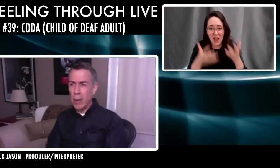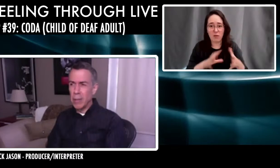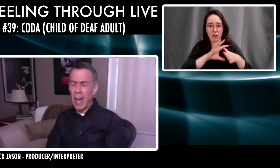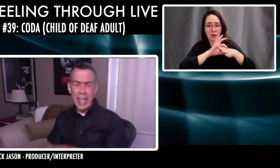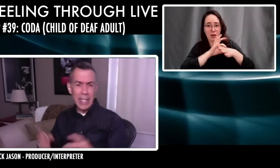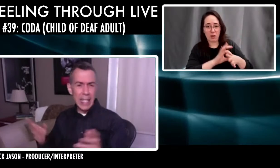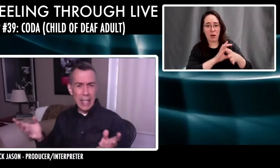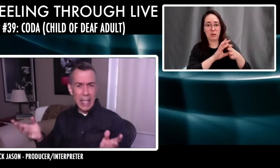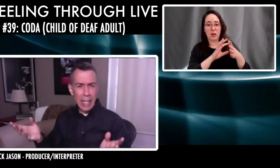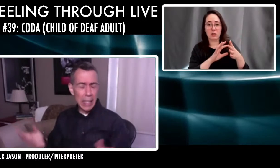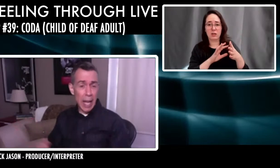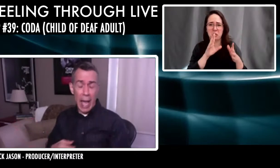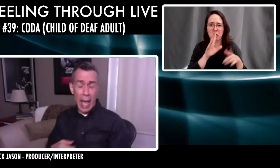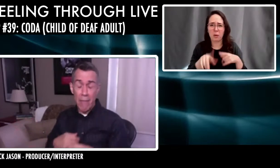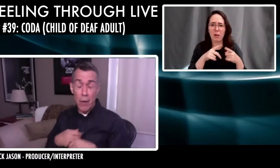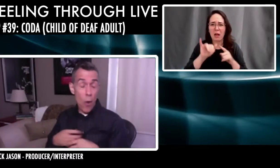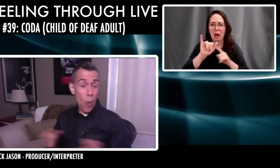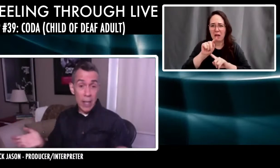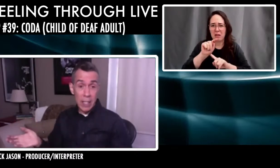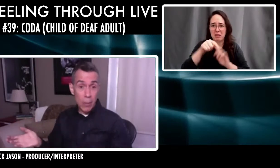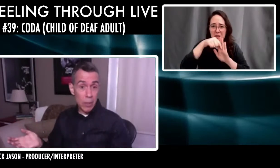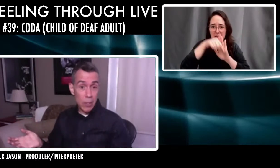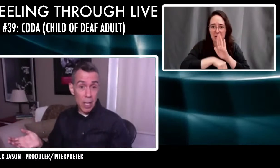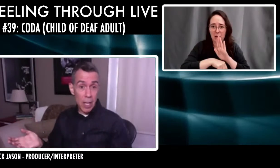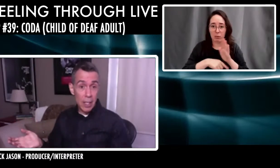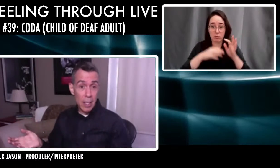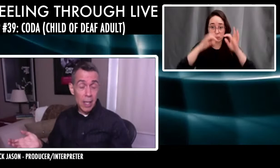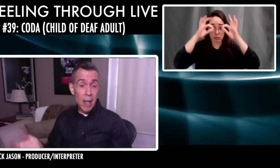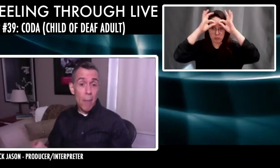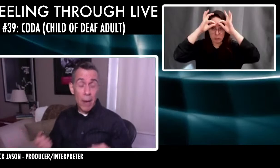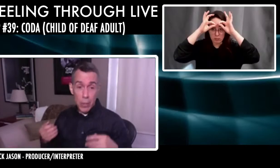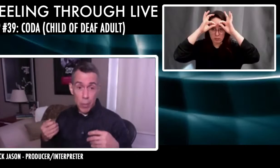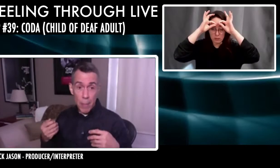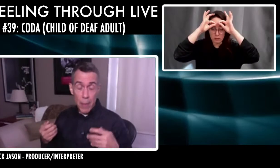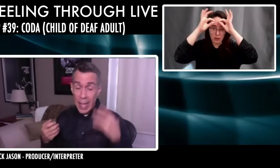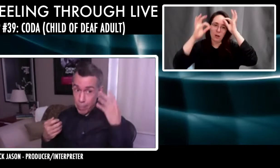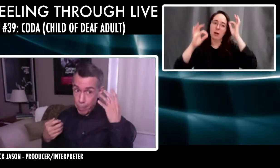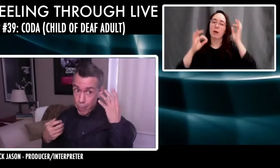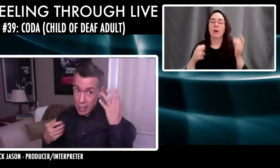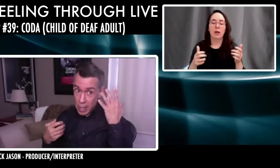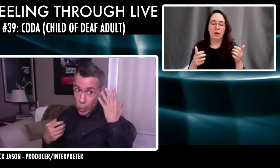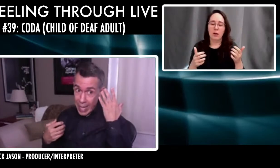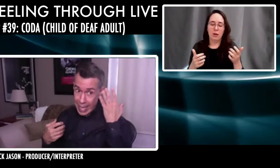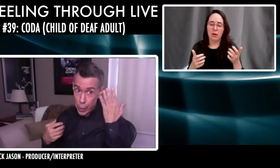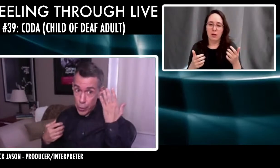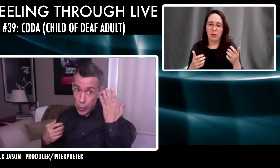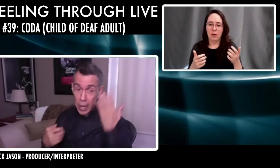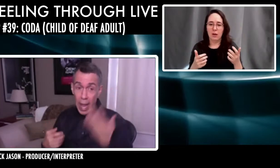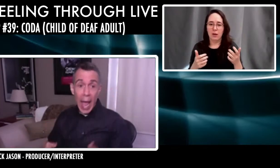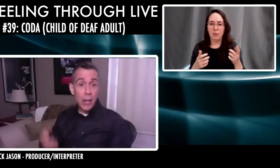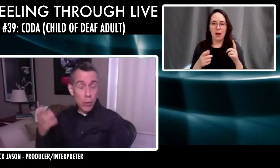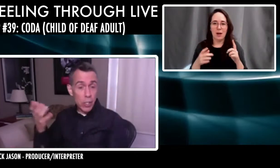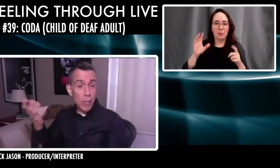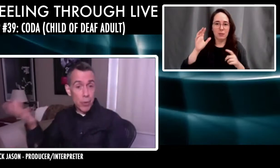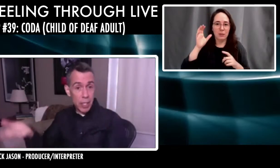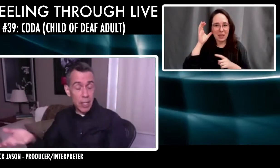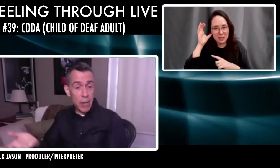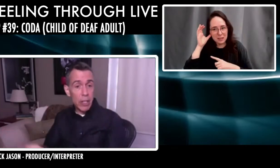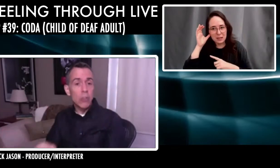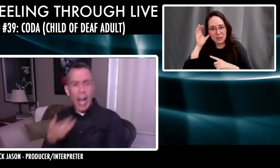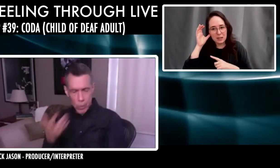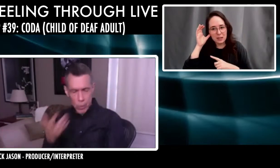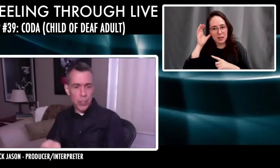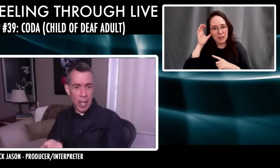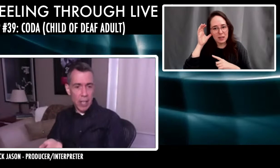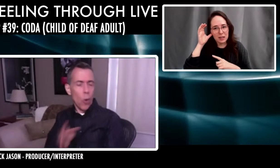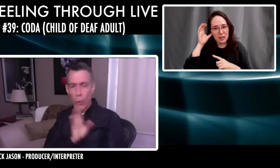talking about it things and I have no idea what they're saying, but I do my, I based on what I hear and usually the person in the